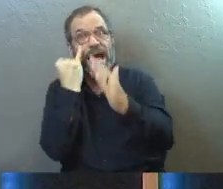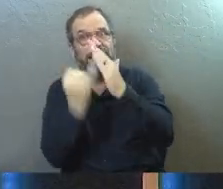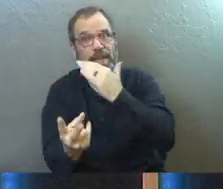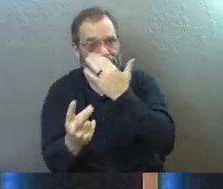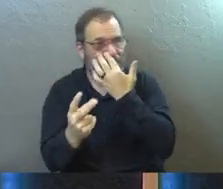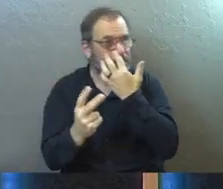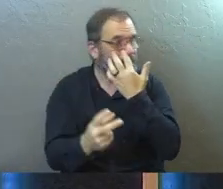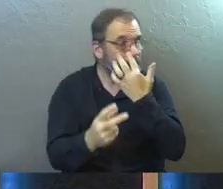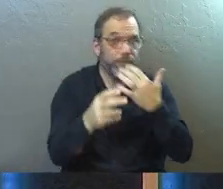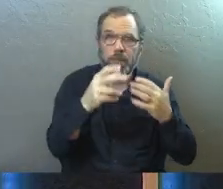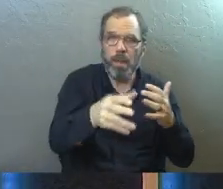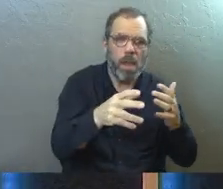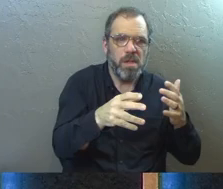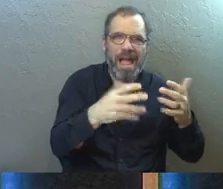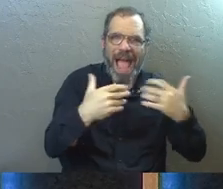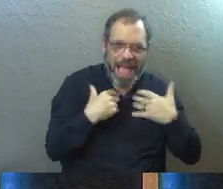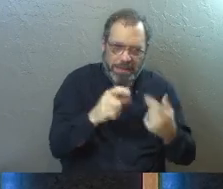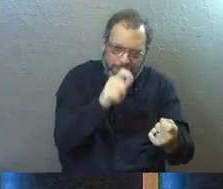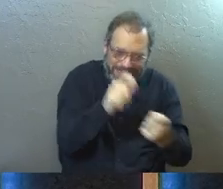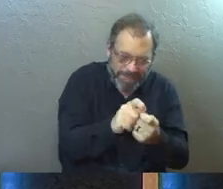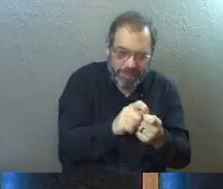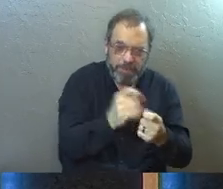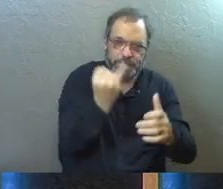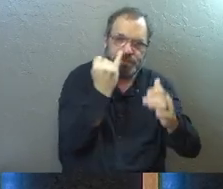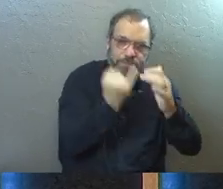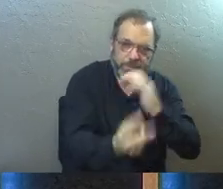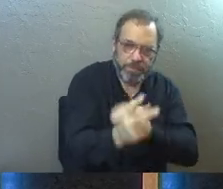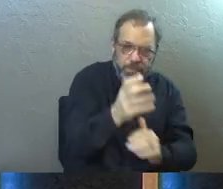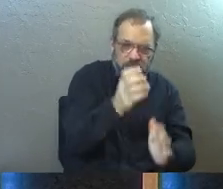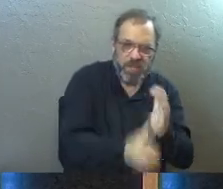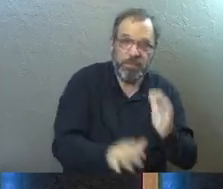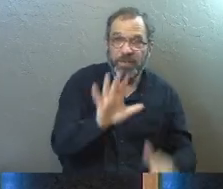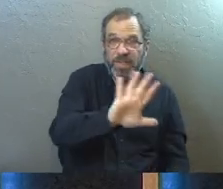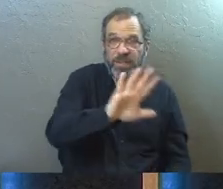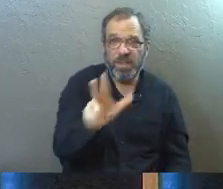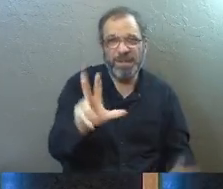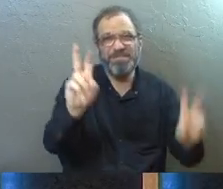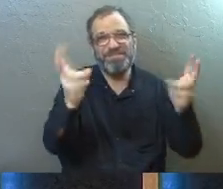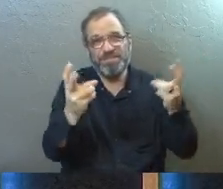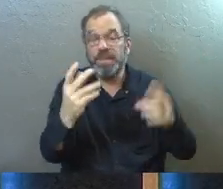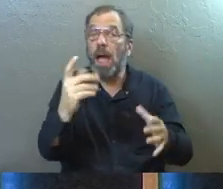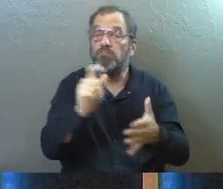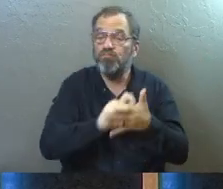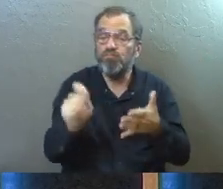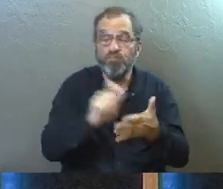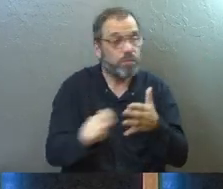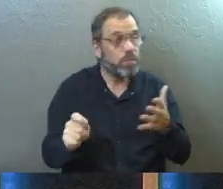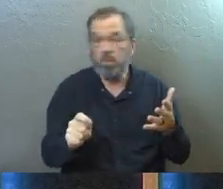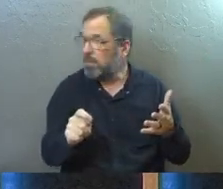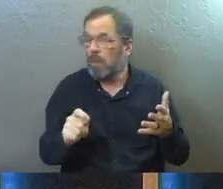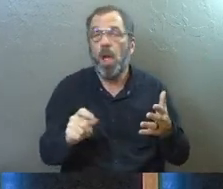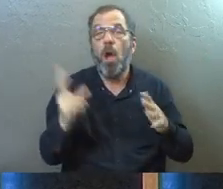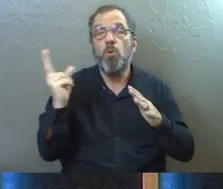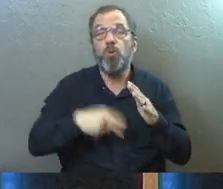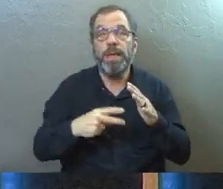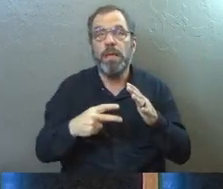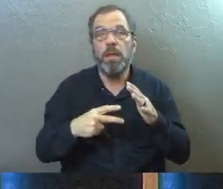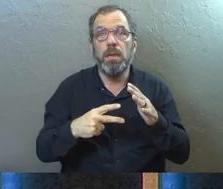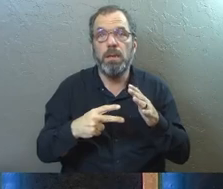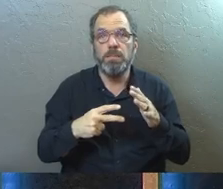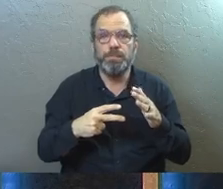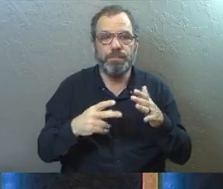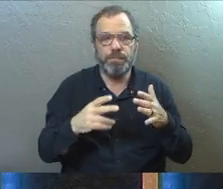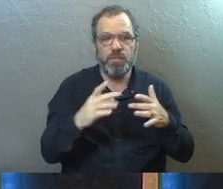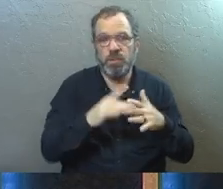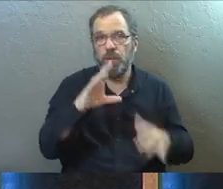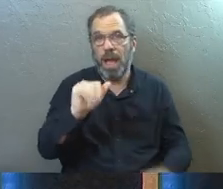They would have had Isaiah. They would have had specifically Isaiah 53. And if you are a note taker, I'll just say, go back and look at the walk to